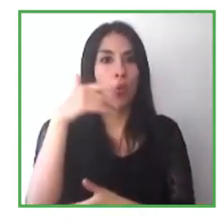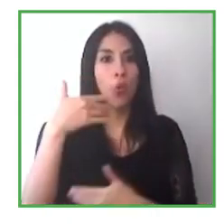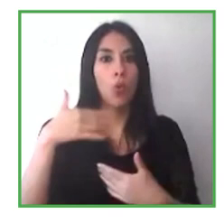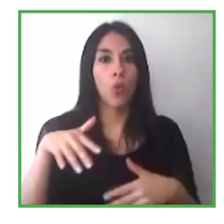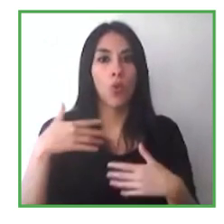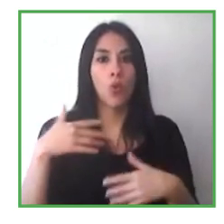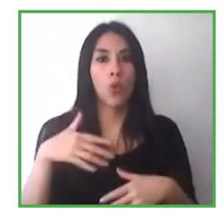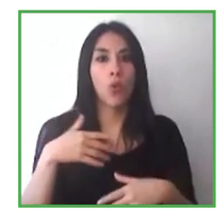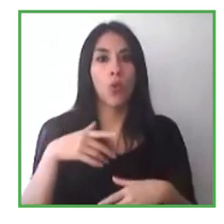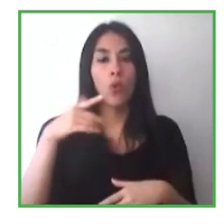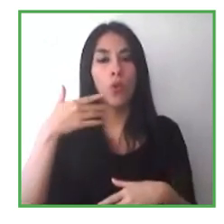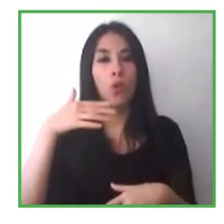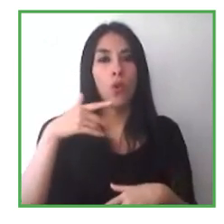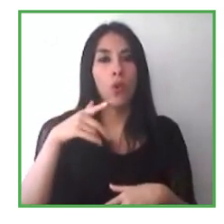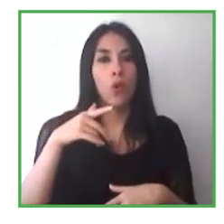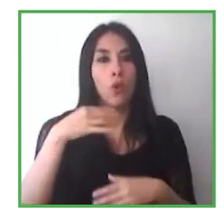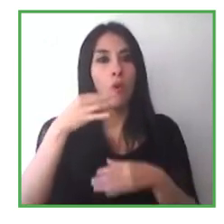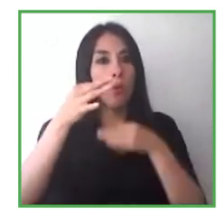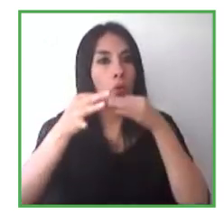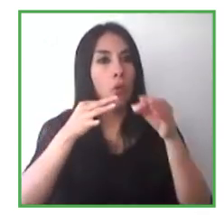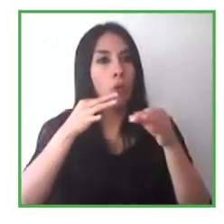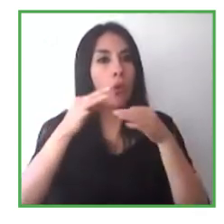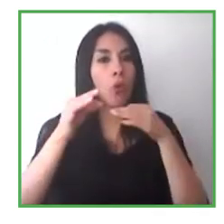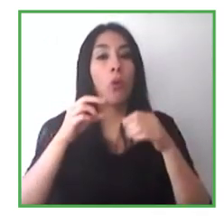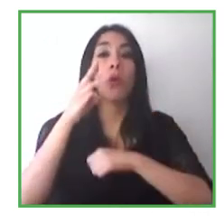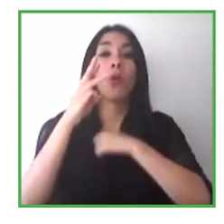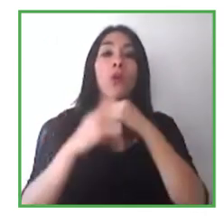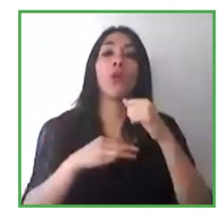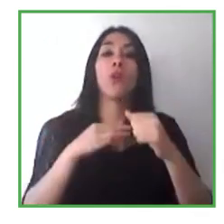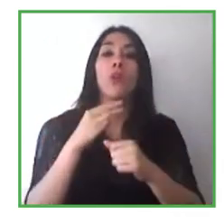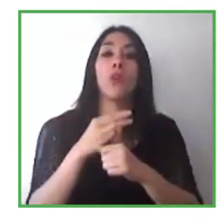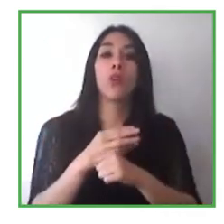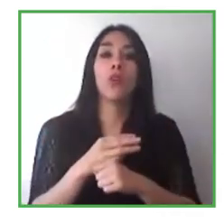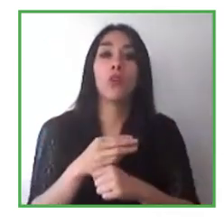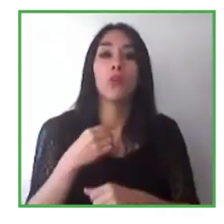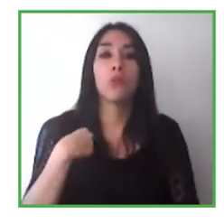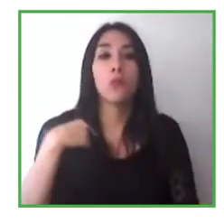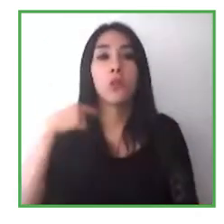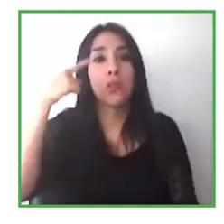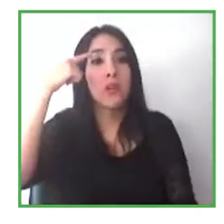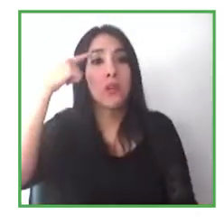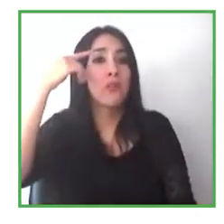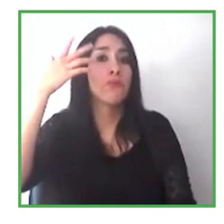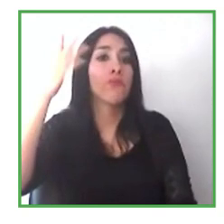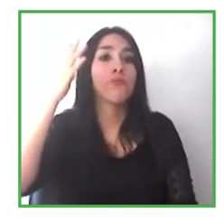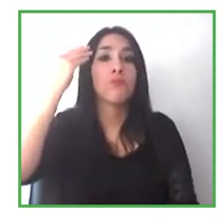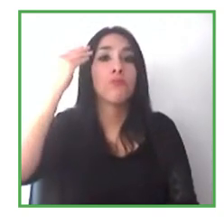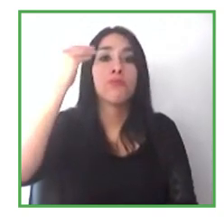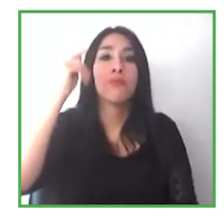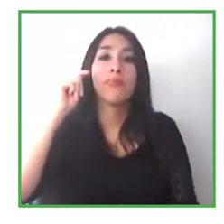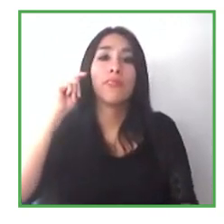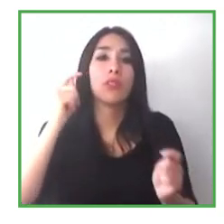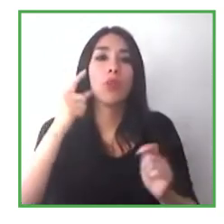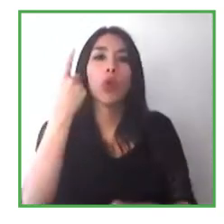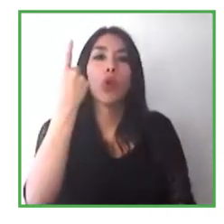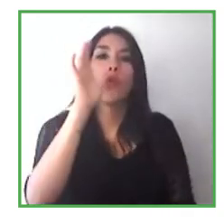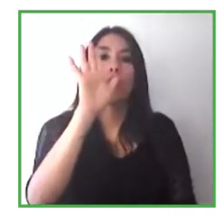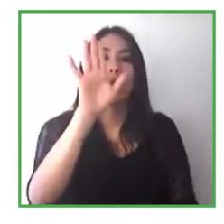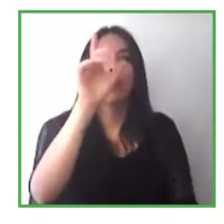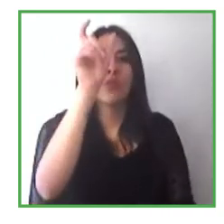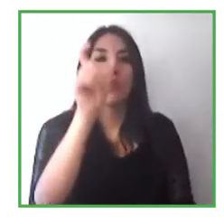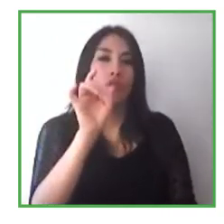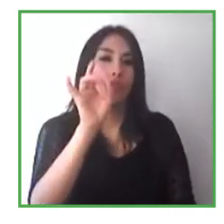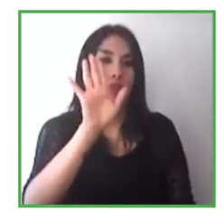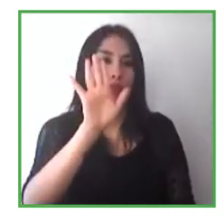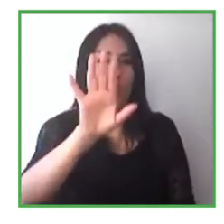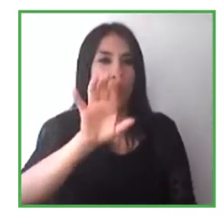I assumed it was global. But great, great, great examples and some really practical things that we can all leverage as